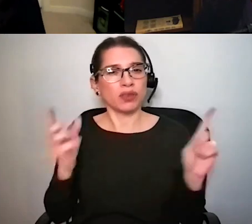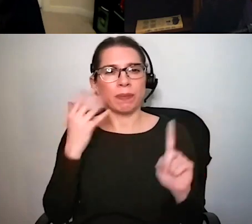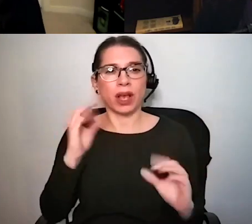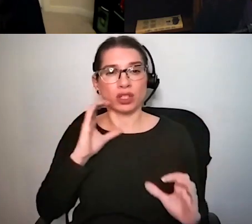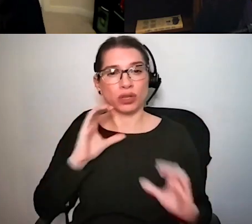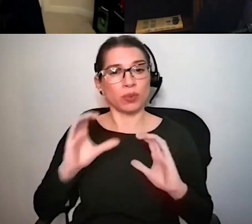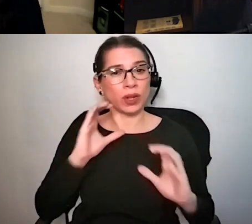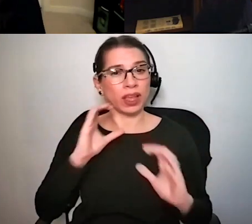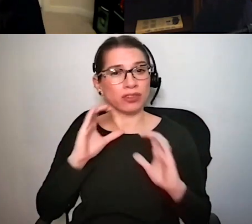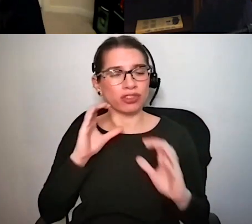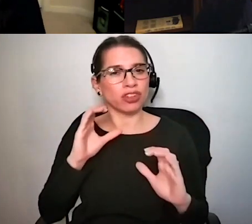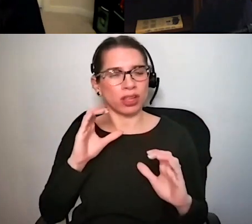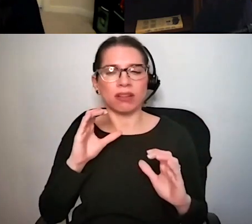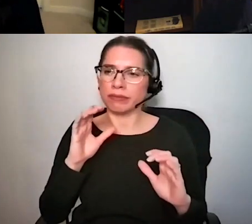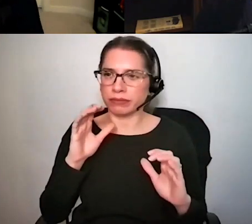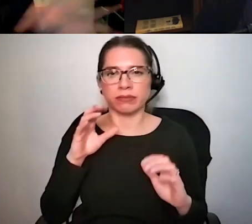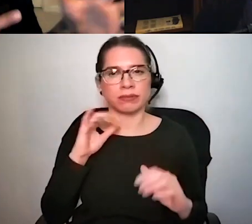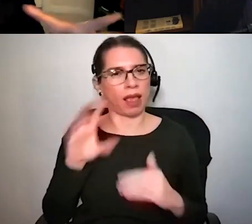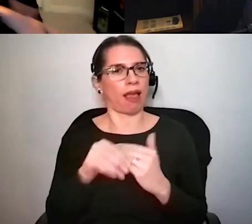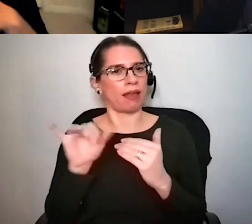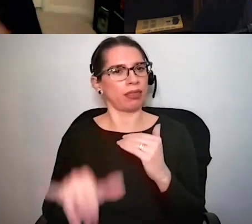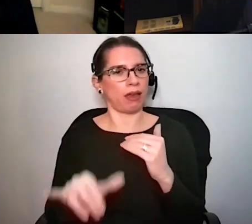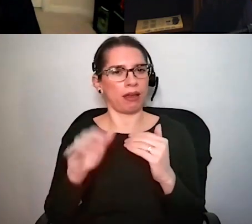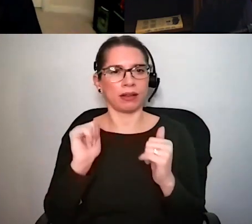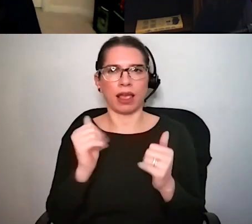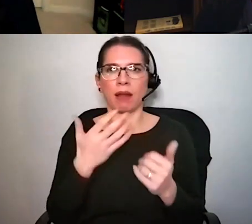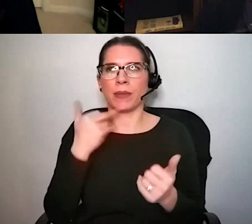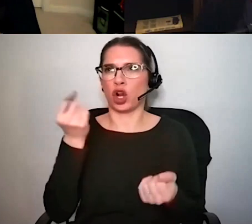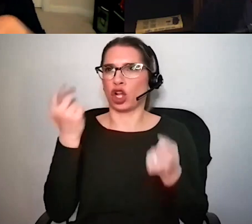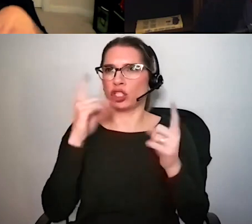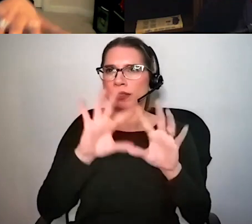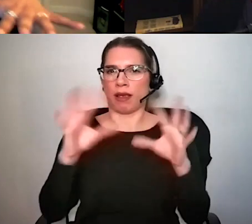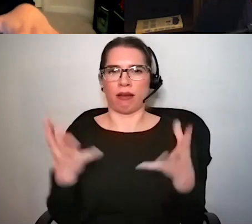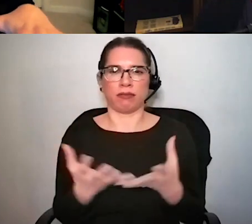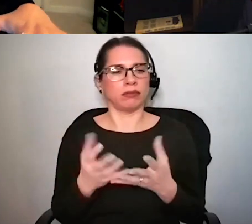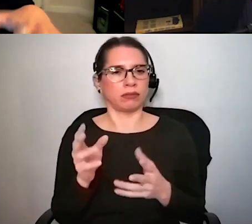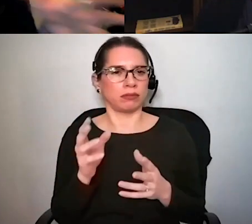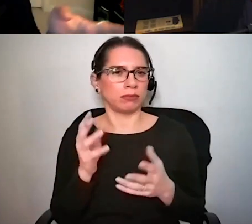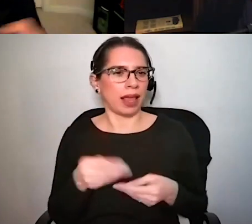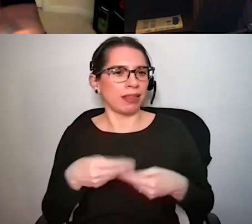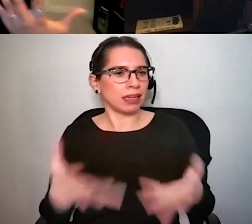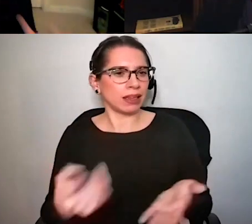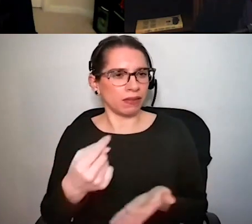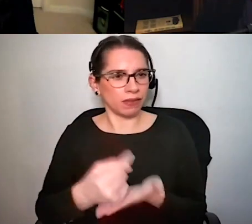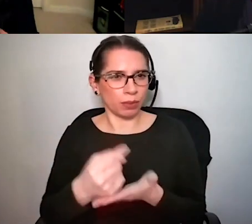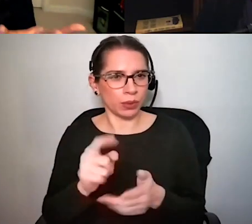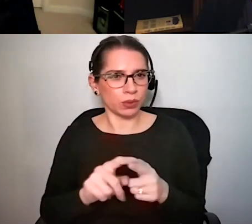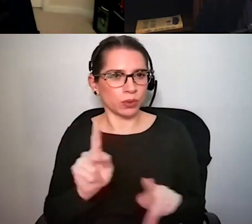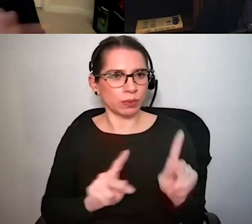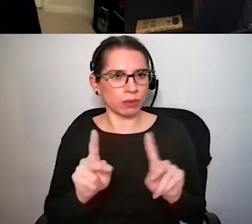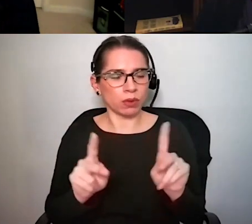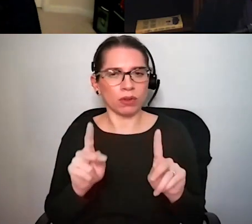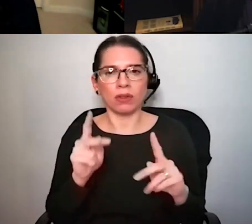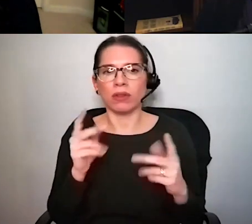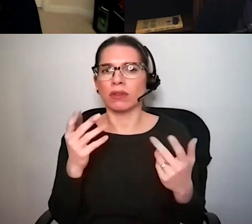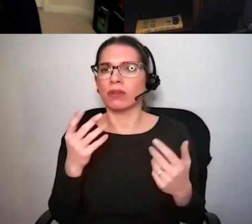of complexity when you're trying to bring therapeutics to people because there's that additional aspect that you can't get from